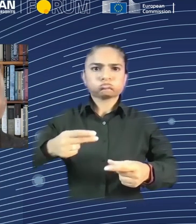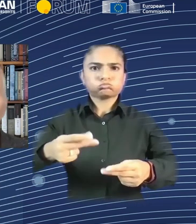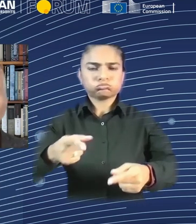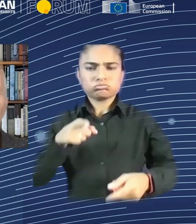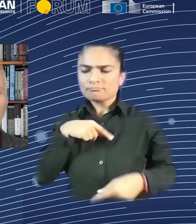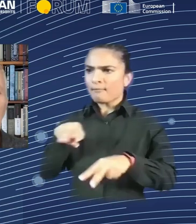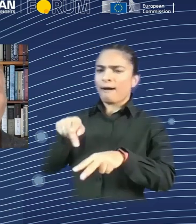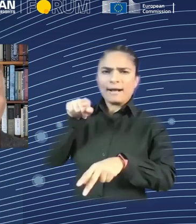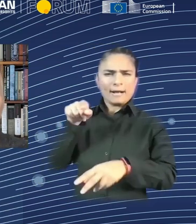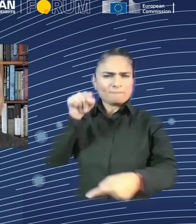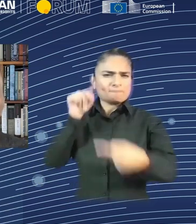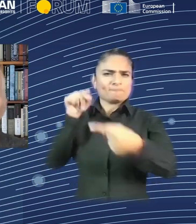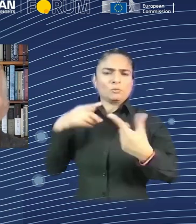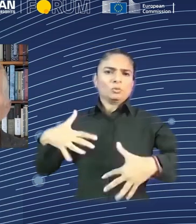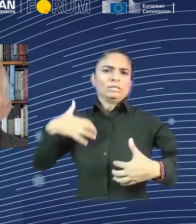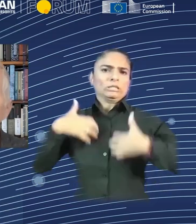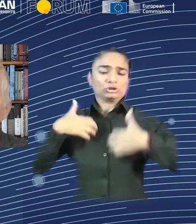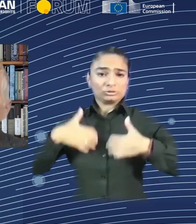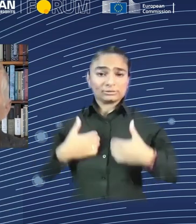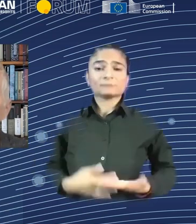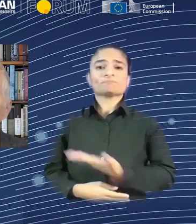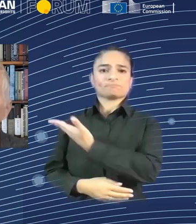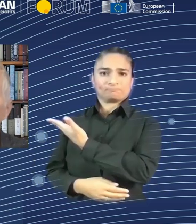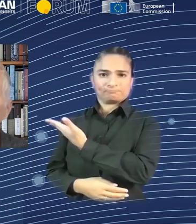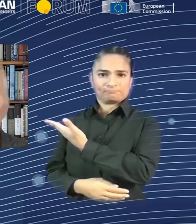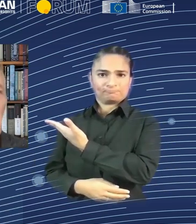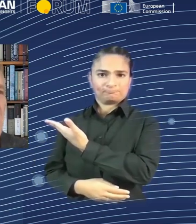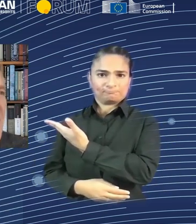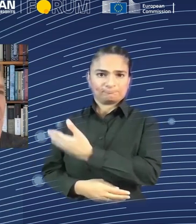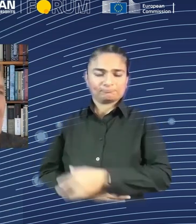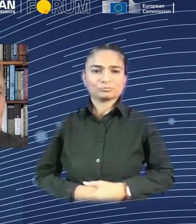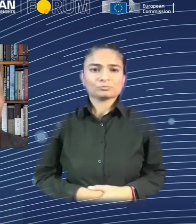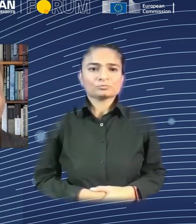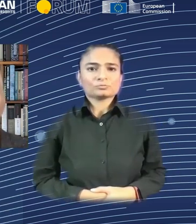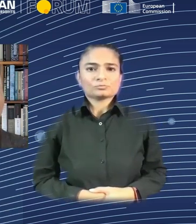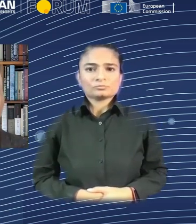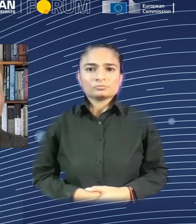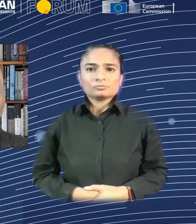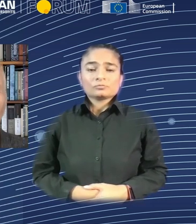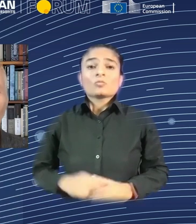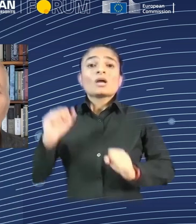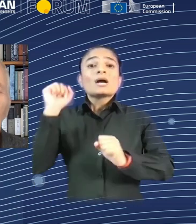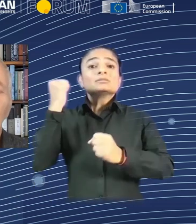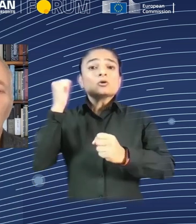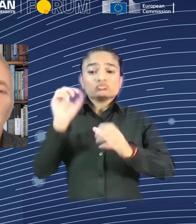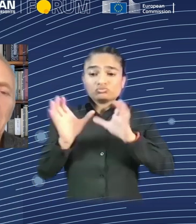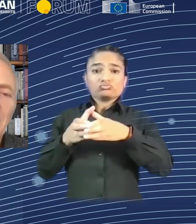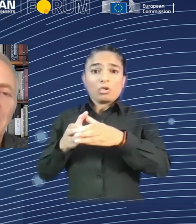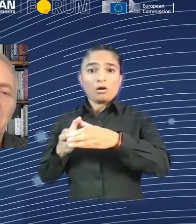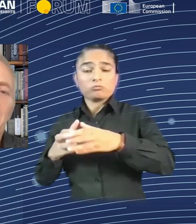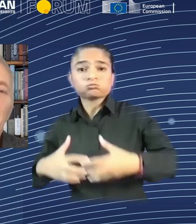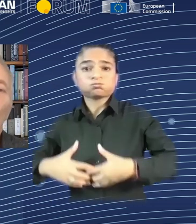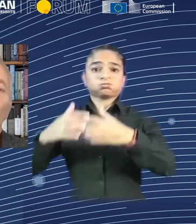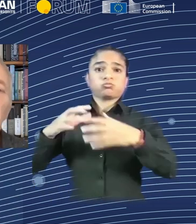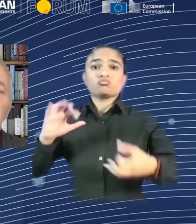Industrial Revolution did create jobs, but it didn't create them by some kind of a magic. It created them because